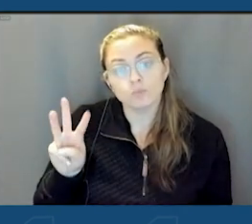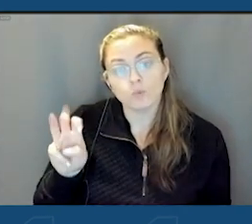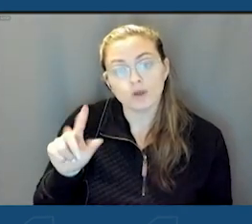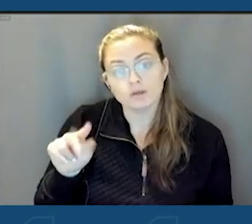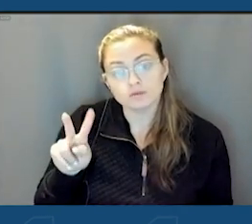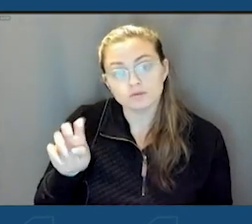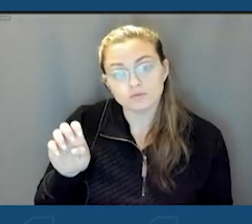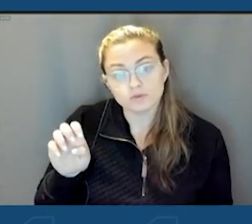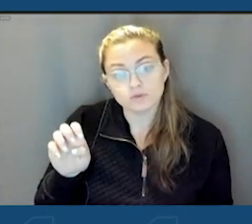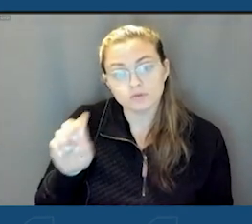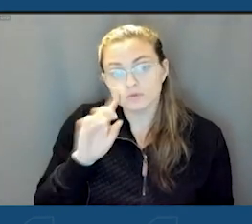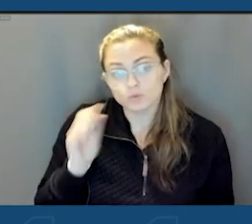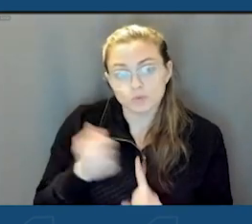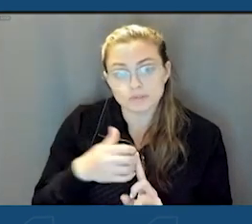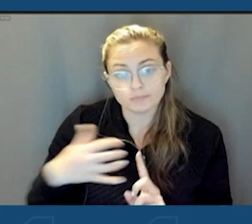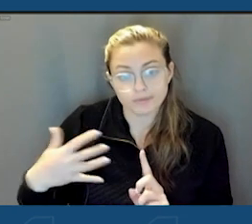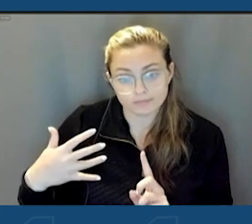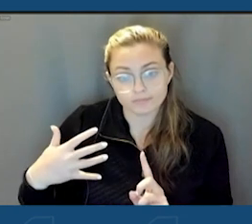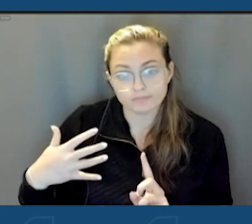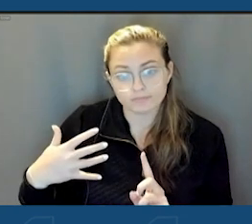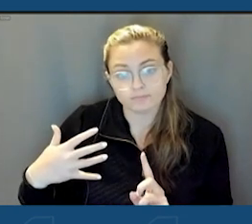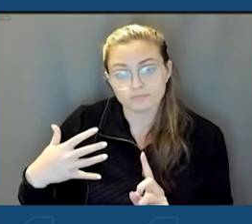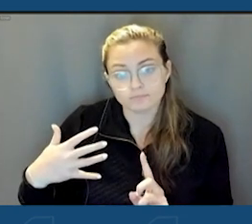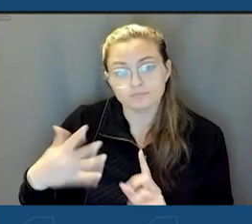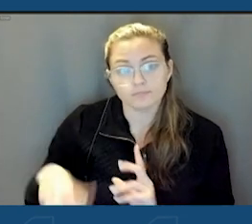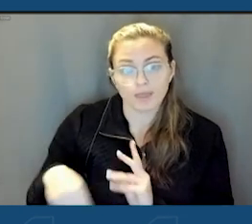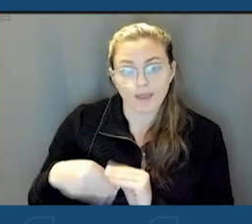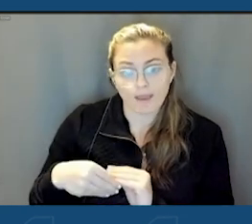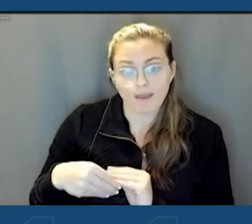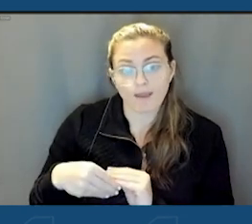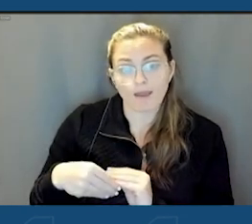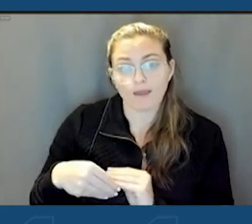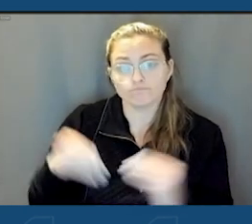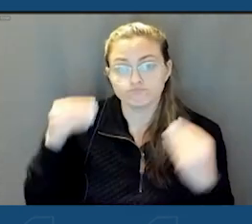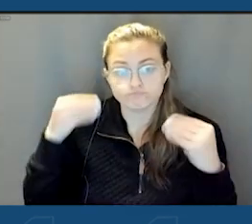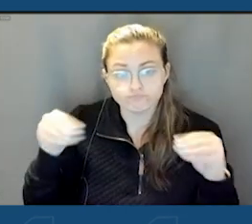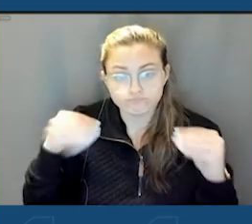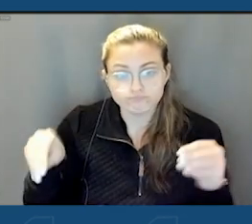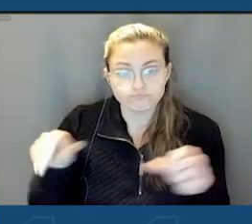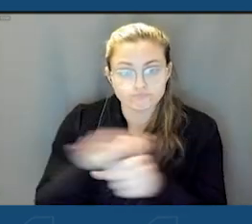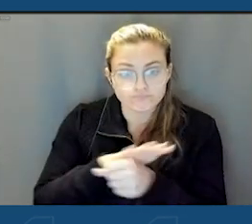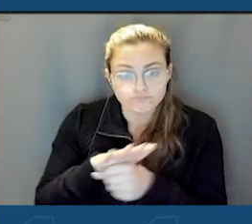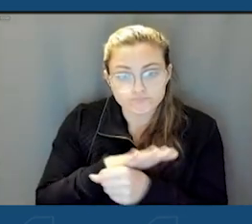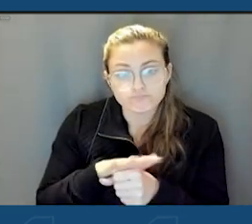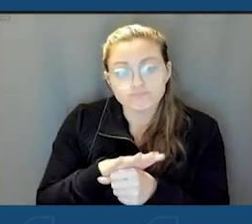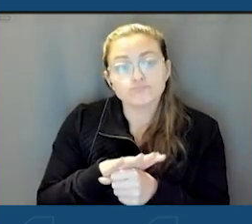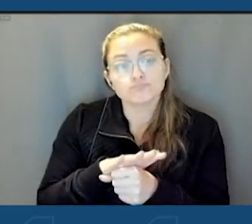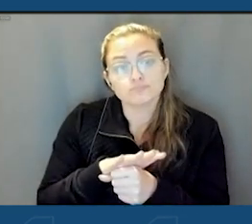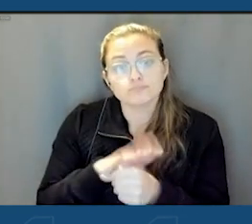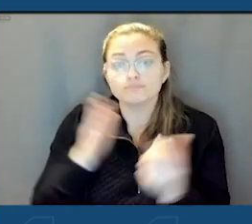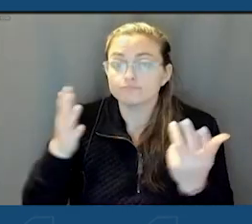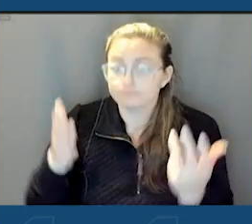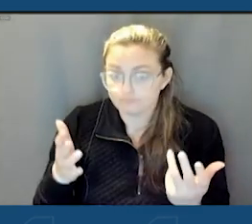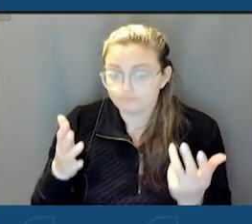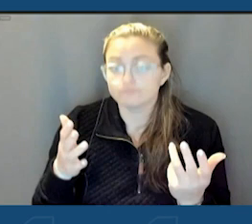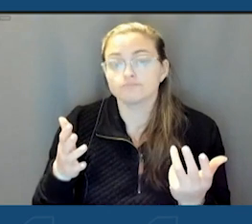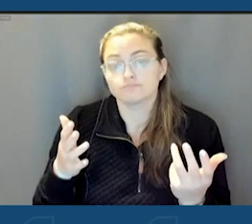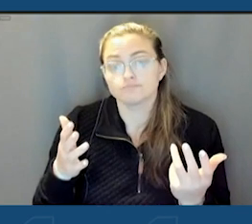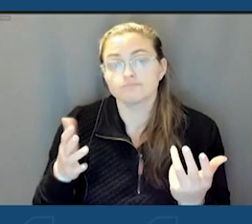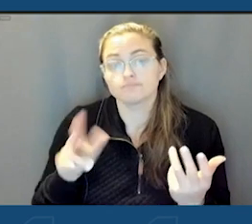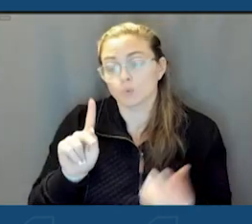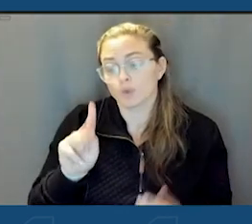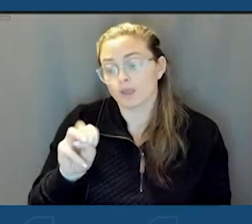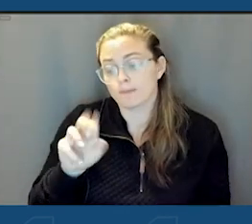uh, expand and add a retail location. So consequently the, the Kmart